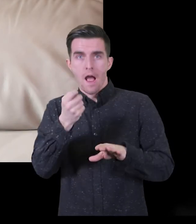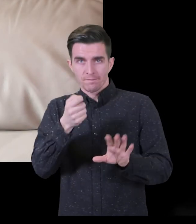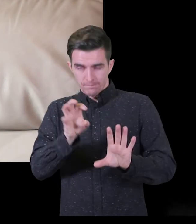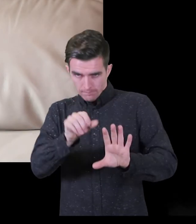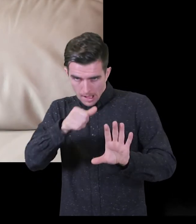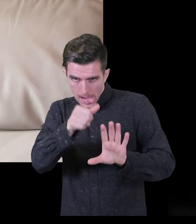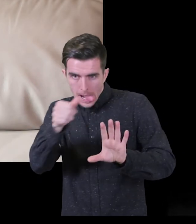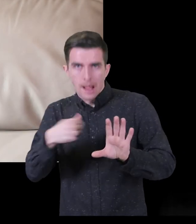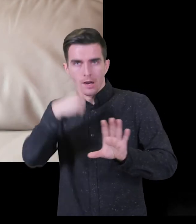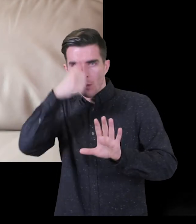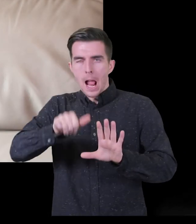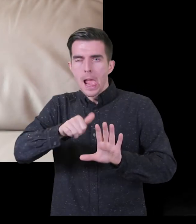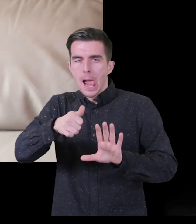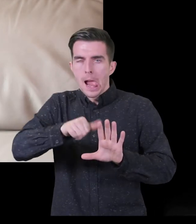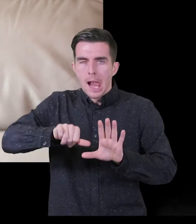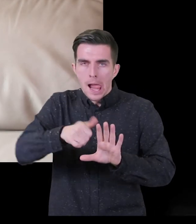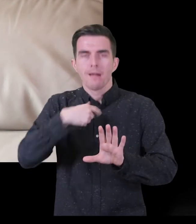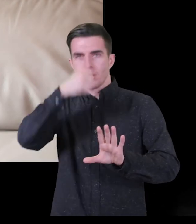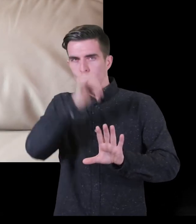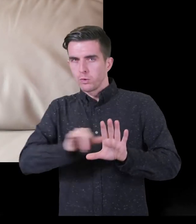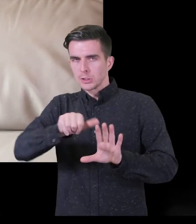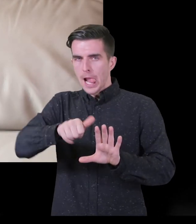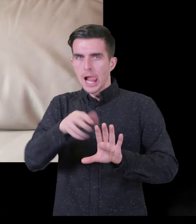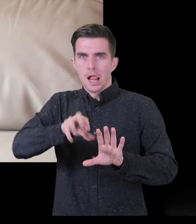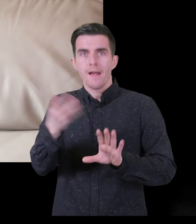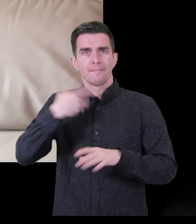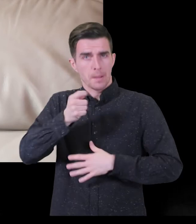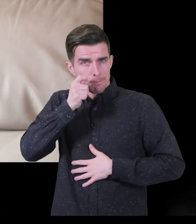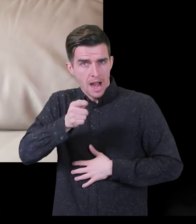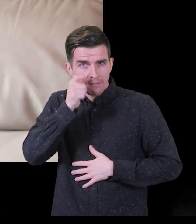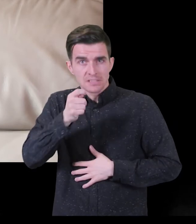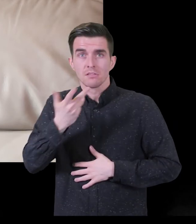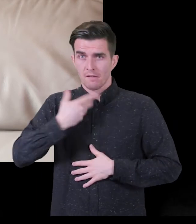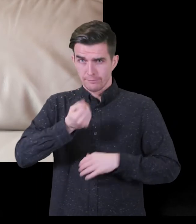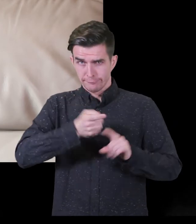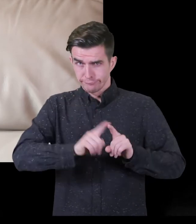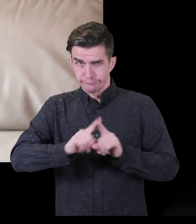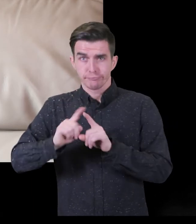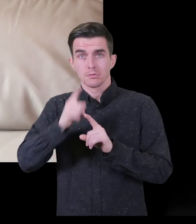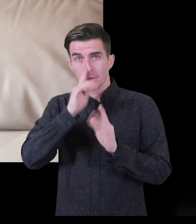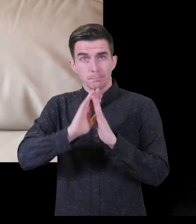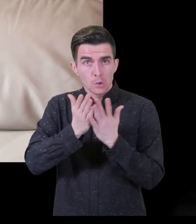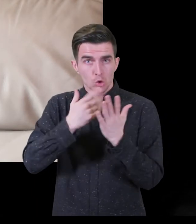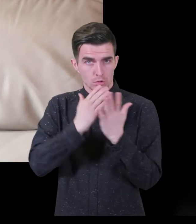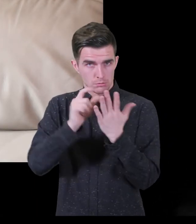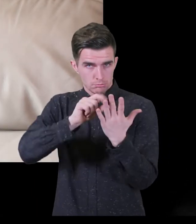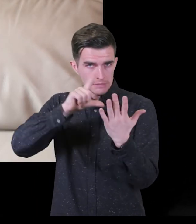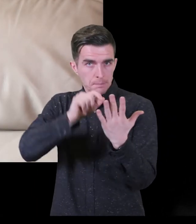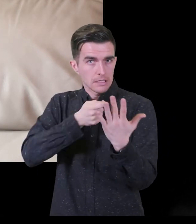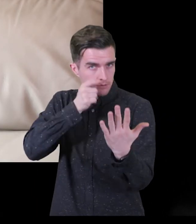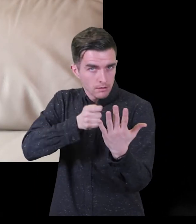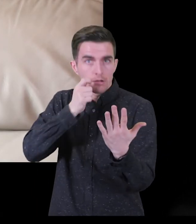little raised knoblets, and that means I can feel the program as it goes round. The magnifiers as well.